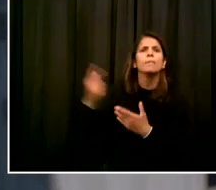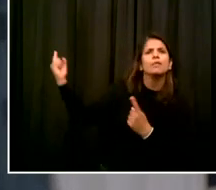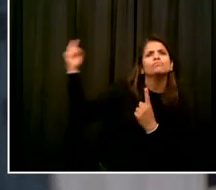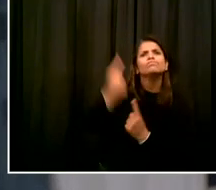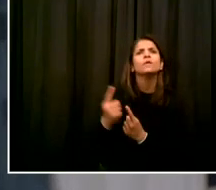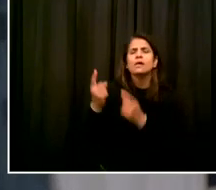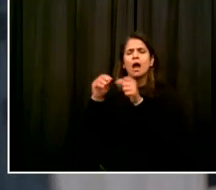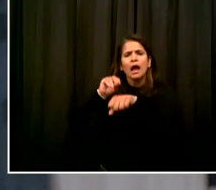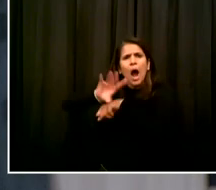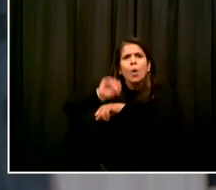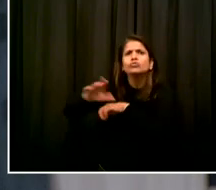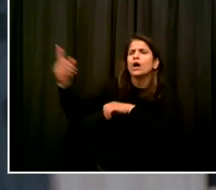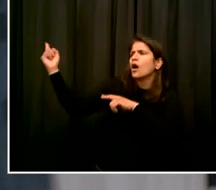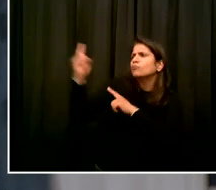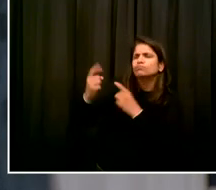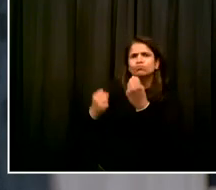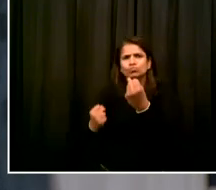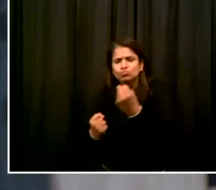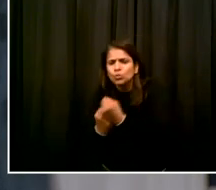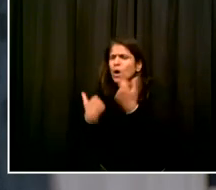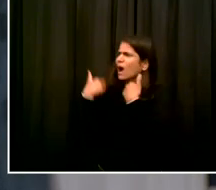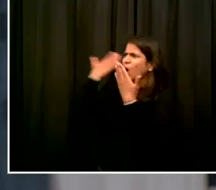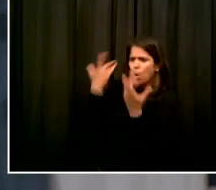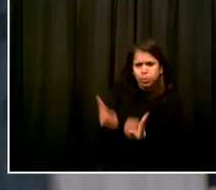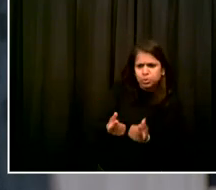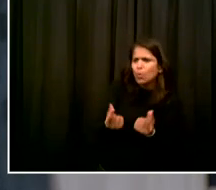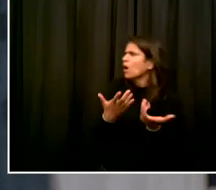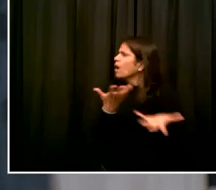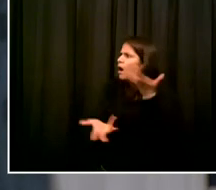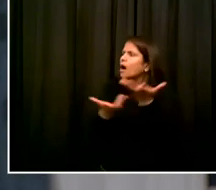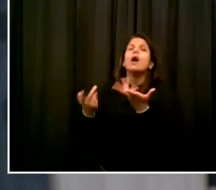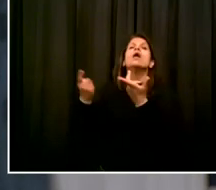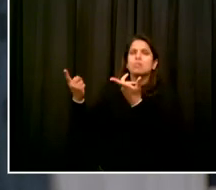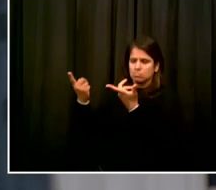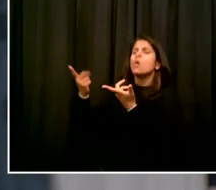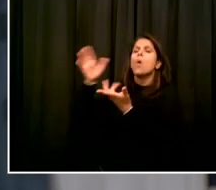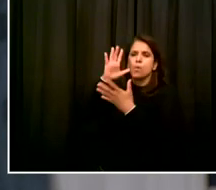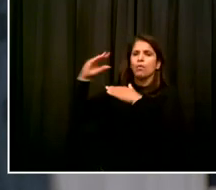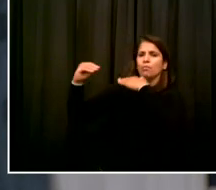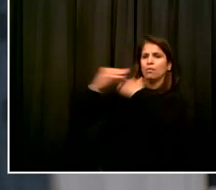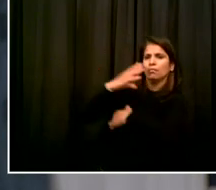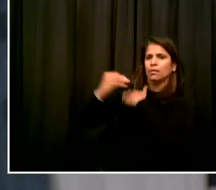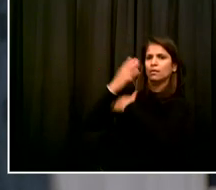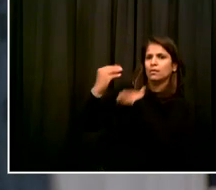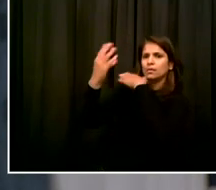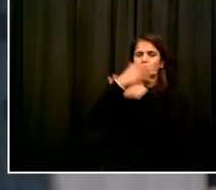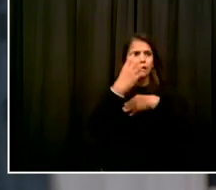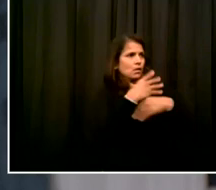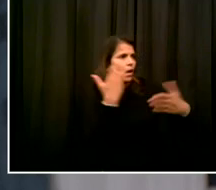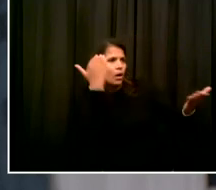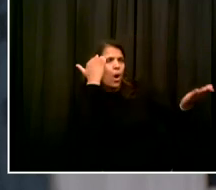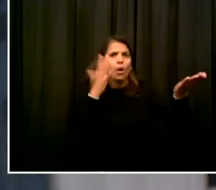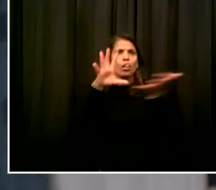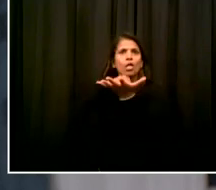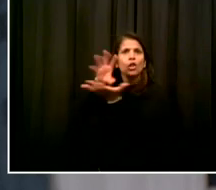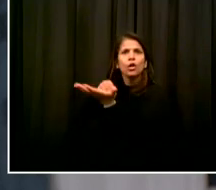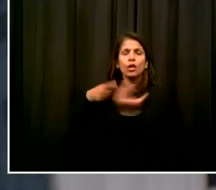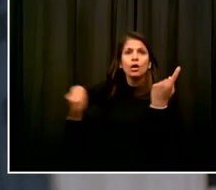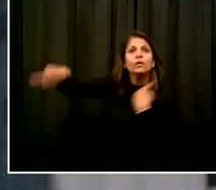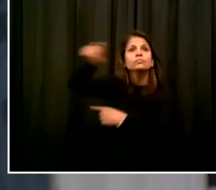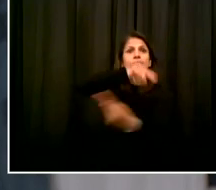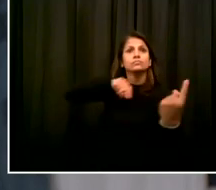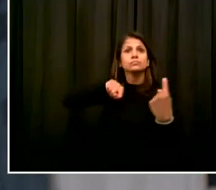with their mental health and wellness. staffed by mental health professionals, this hotline will help schools get immediate answers